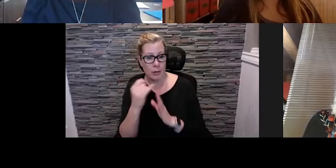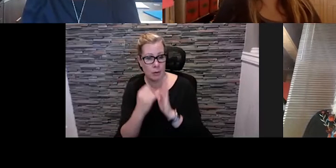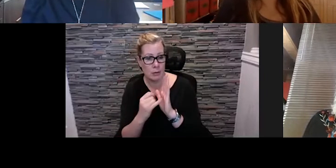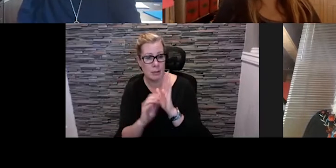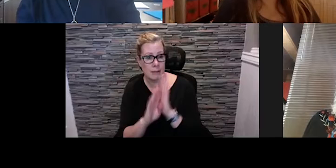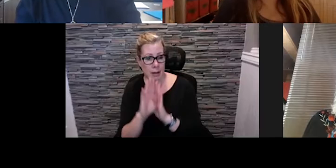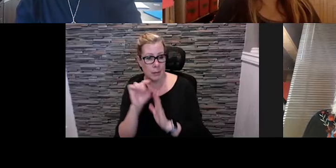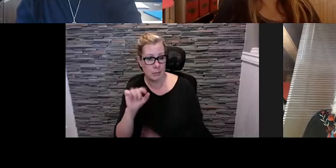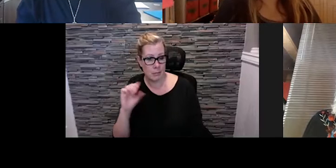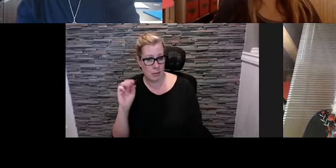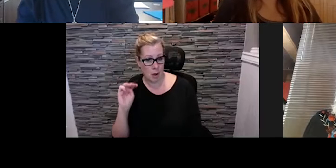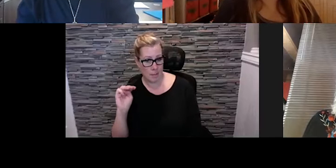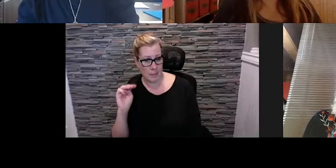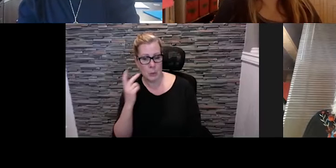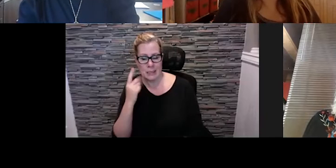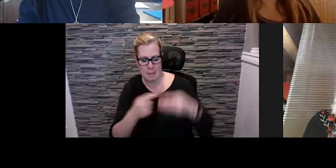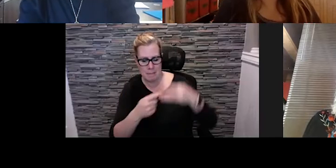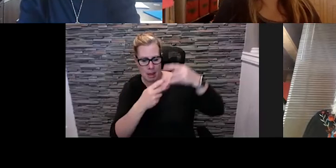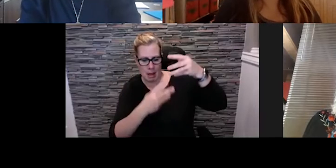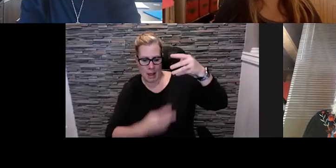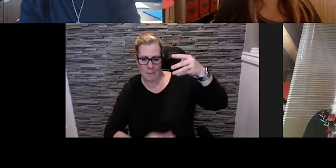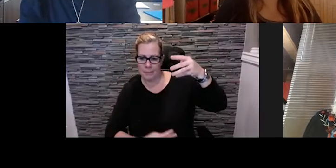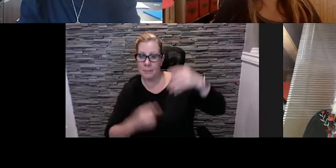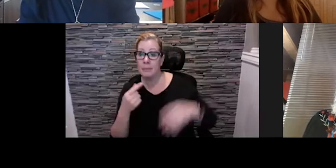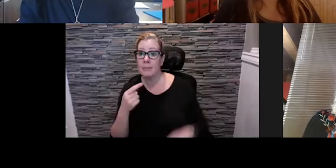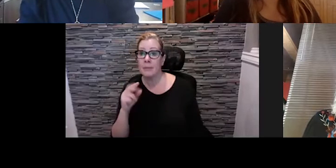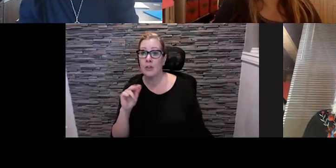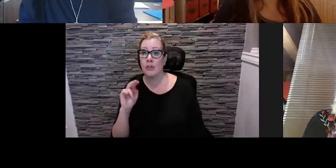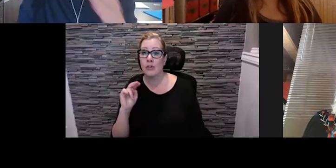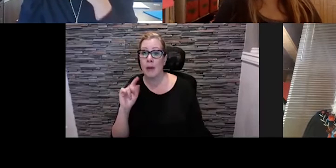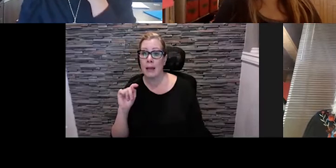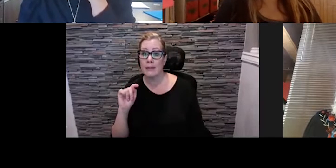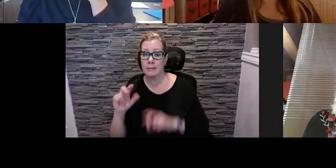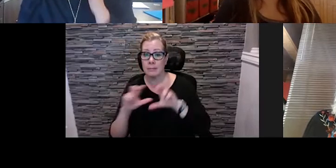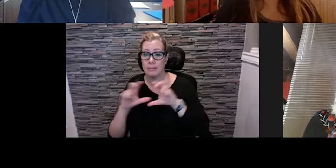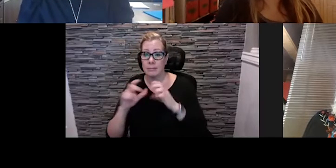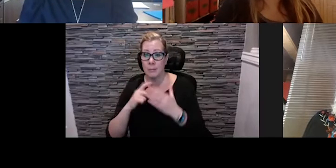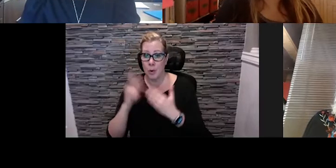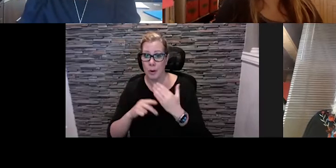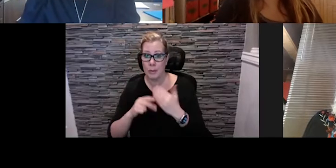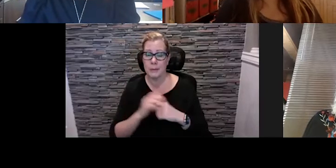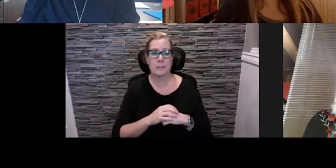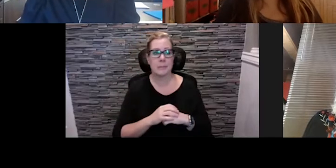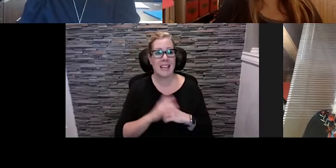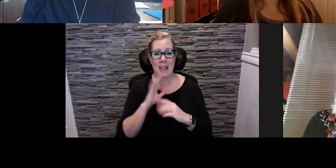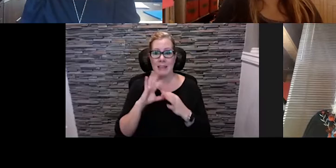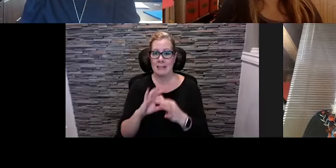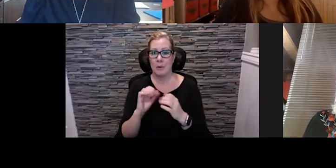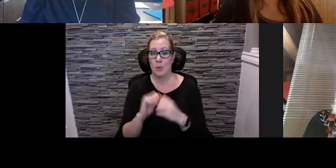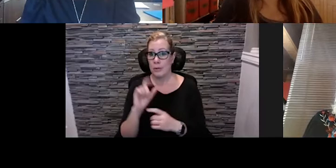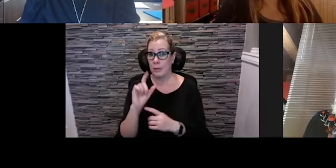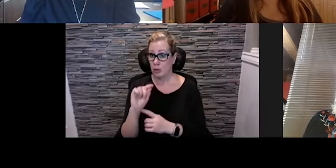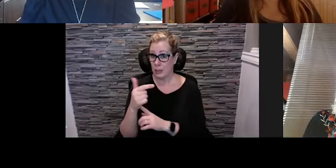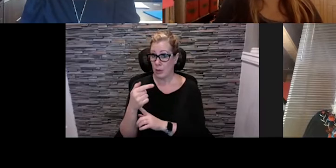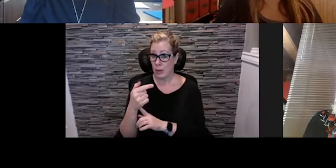our website you'll see all the grant investment programs that we have. For 2021, we will publish